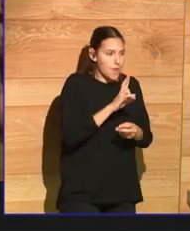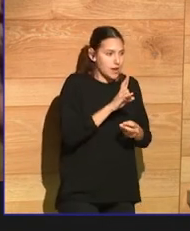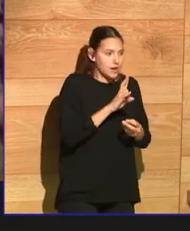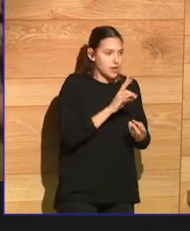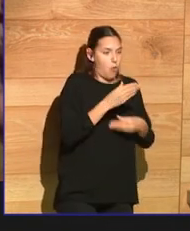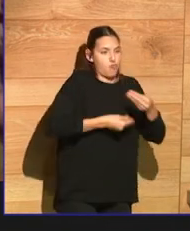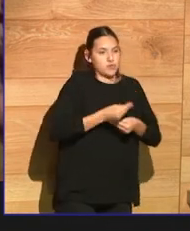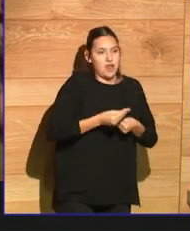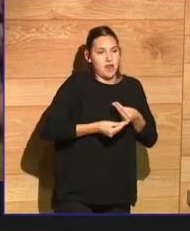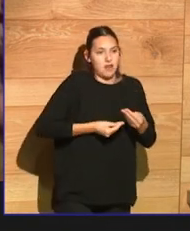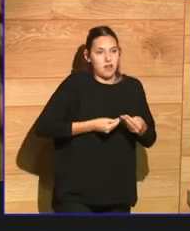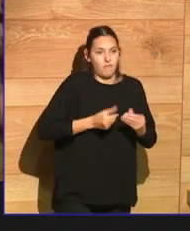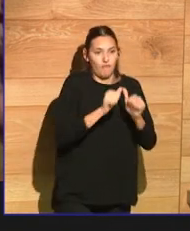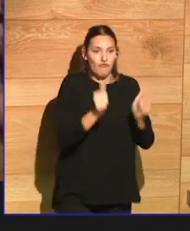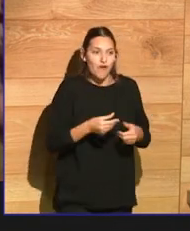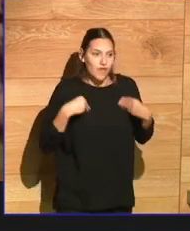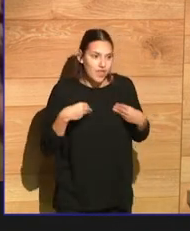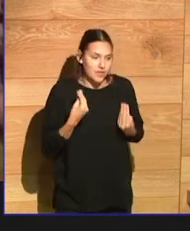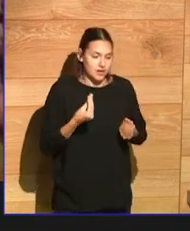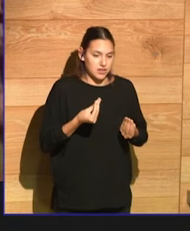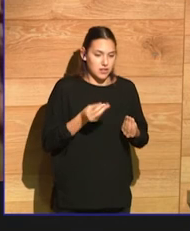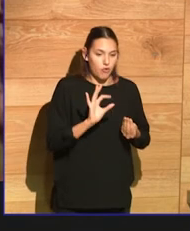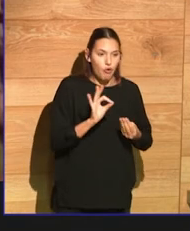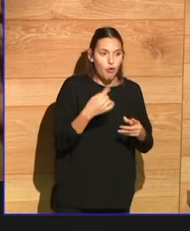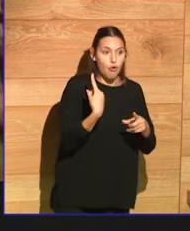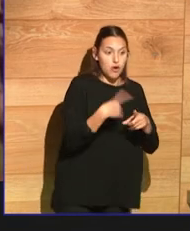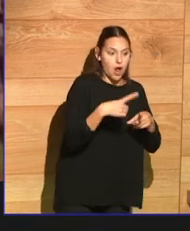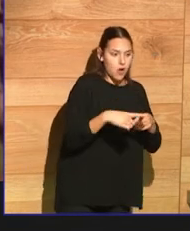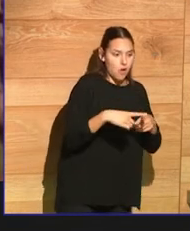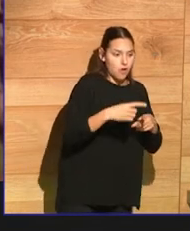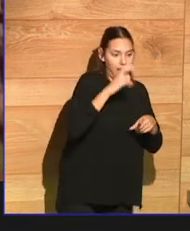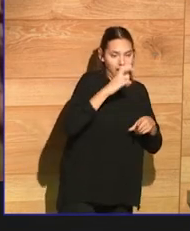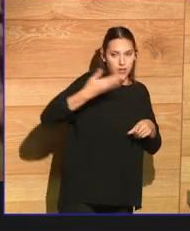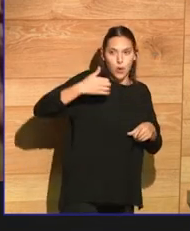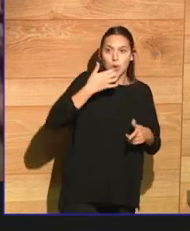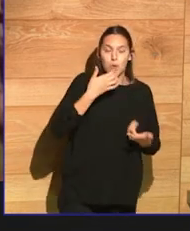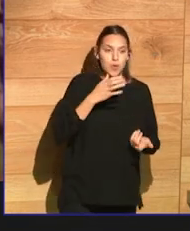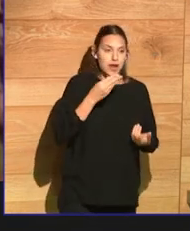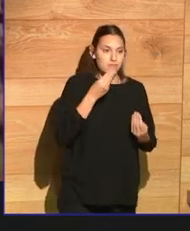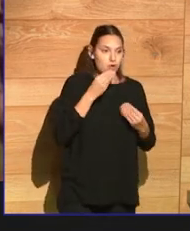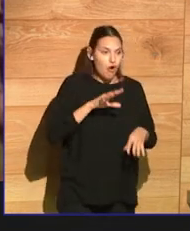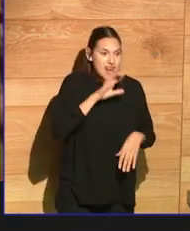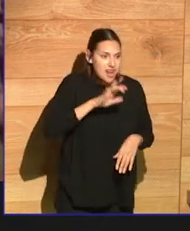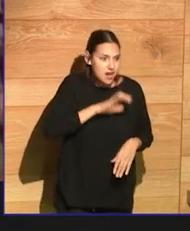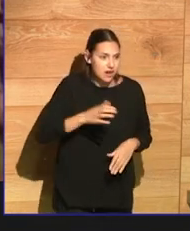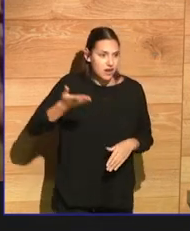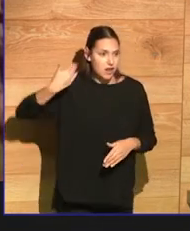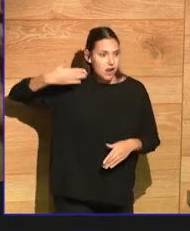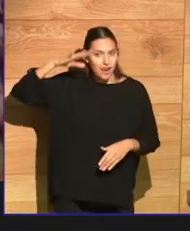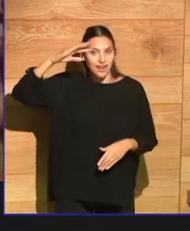taking a very ancient thing, a very ancient legend, and sort of updating it with new